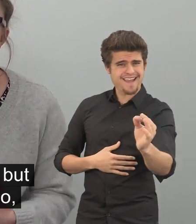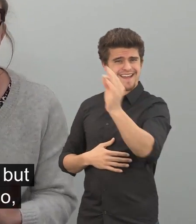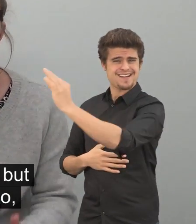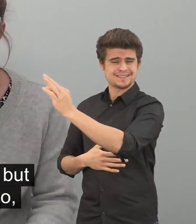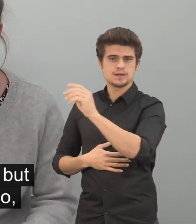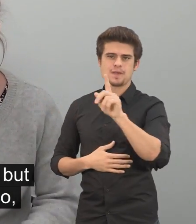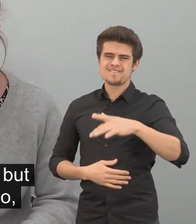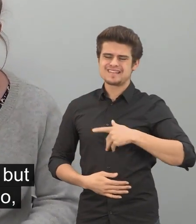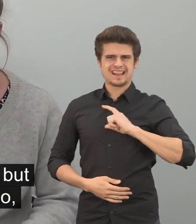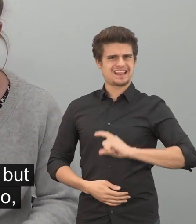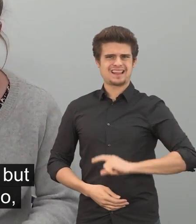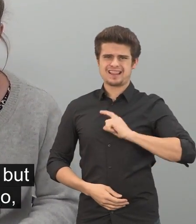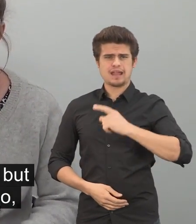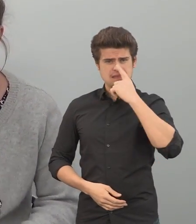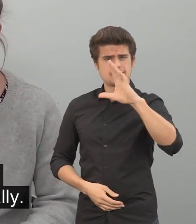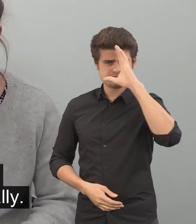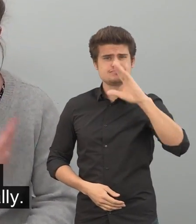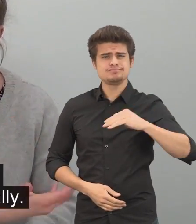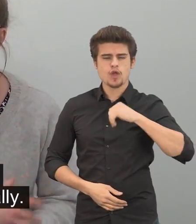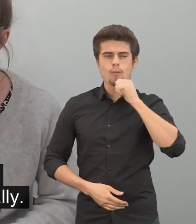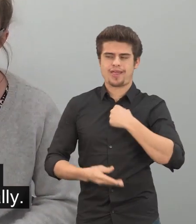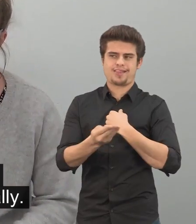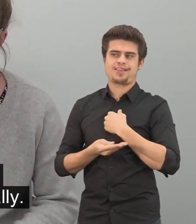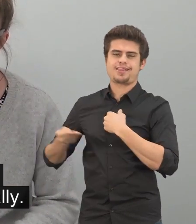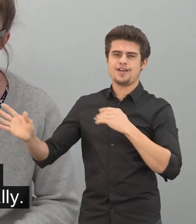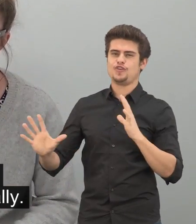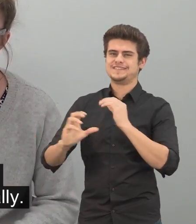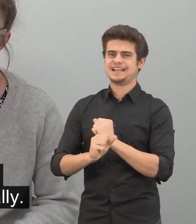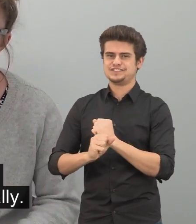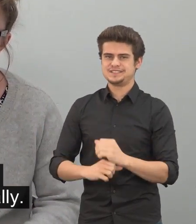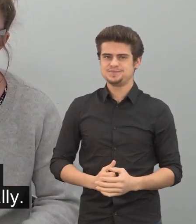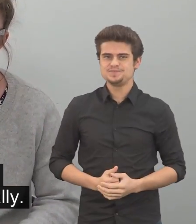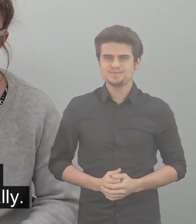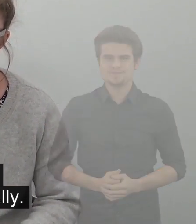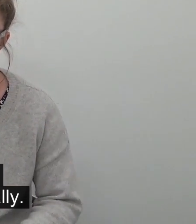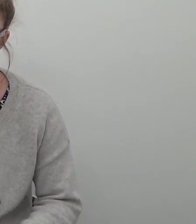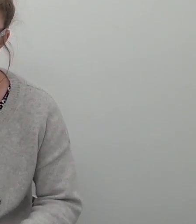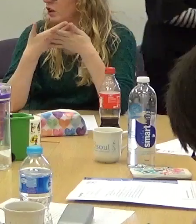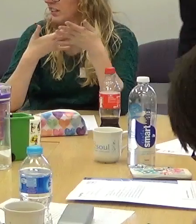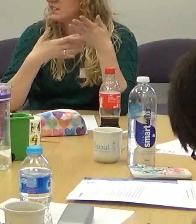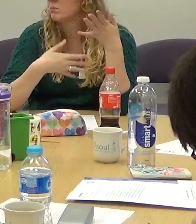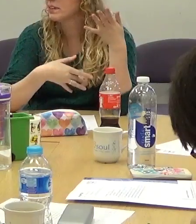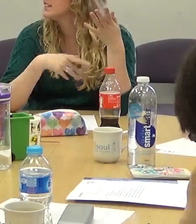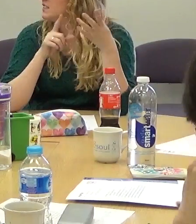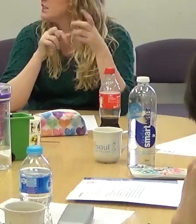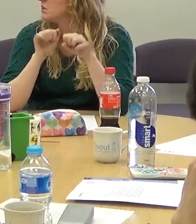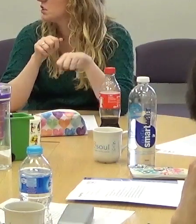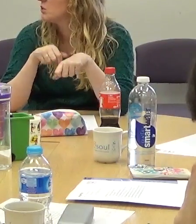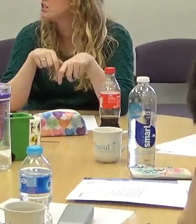first but if you don't feel confident doing so, let us know and we can pass it forward on your behalf, confidentially. So let's